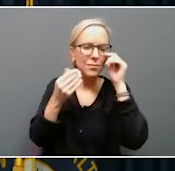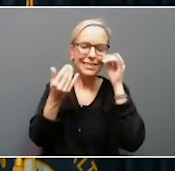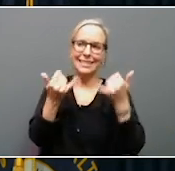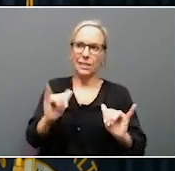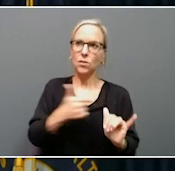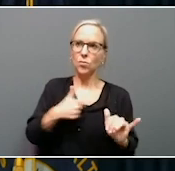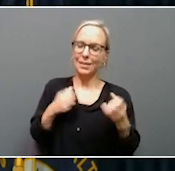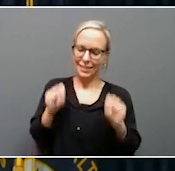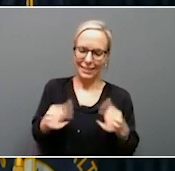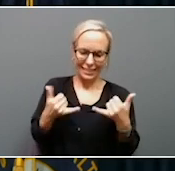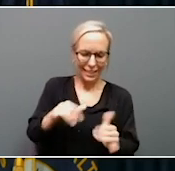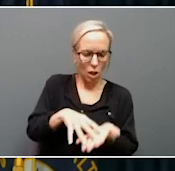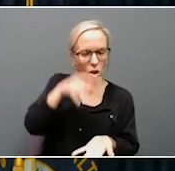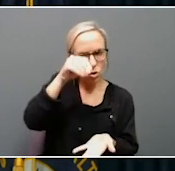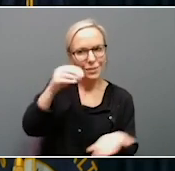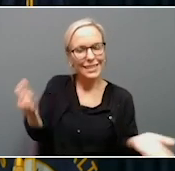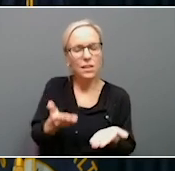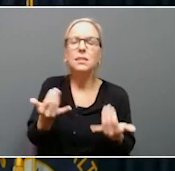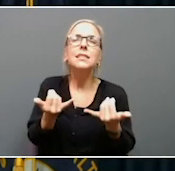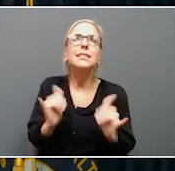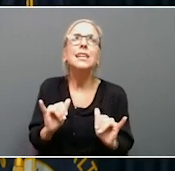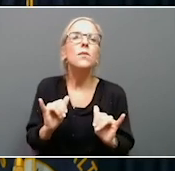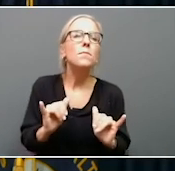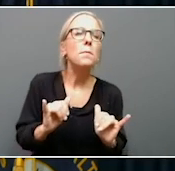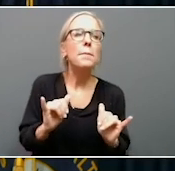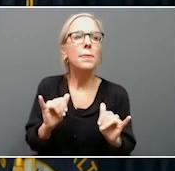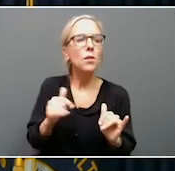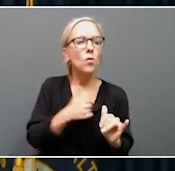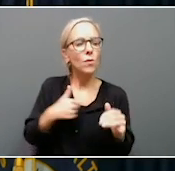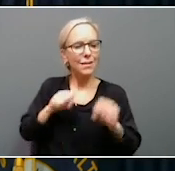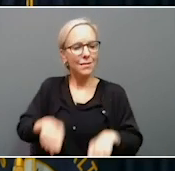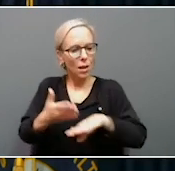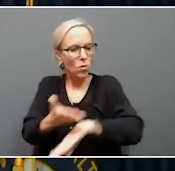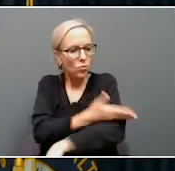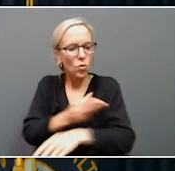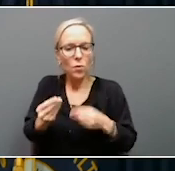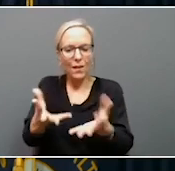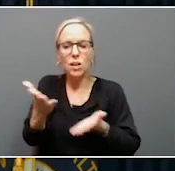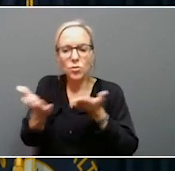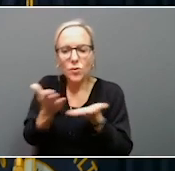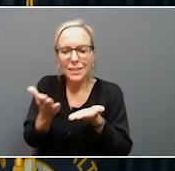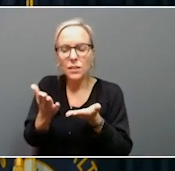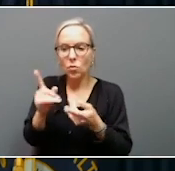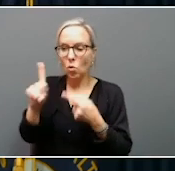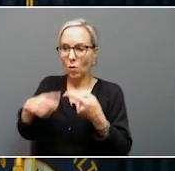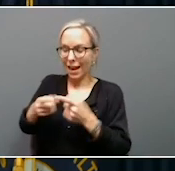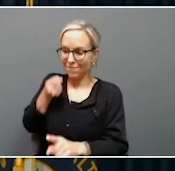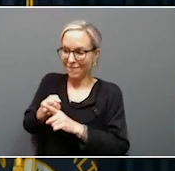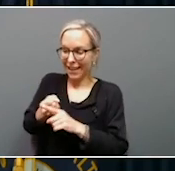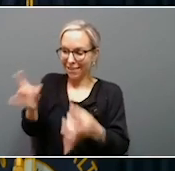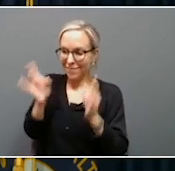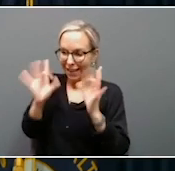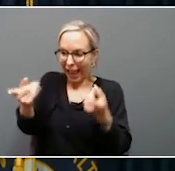here. There's still ways that we can improve on providing services in the immediate aftermath, though I believe